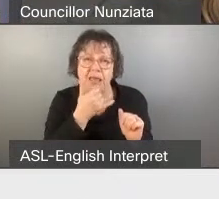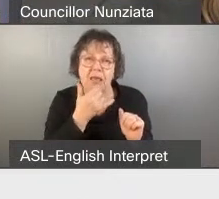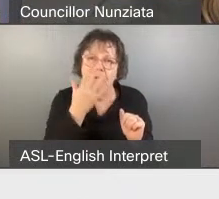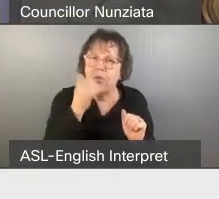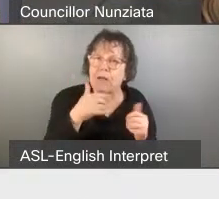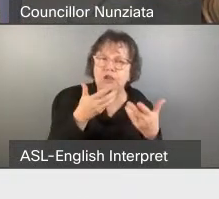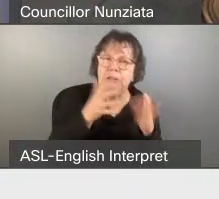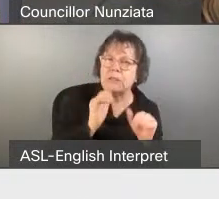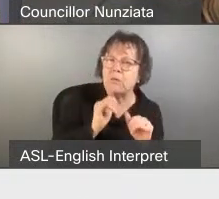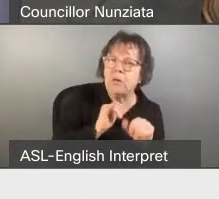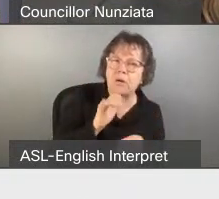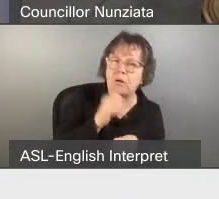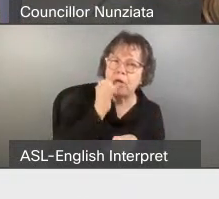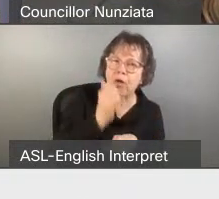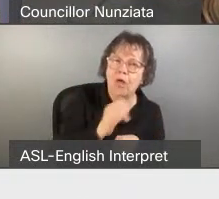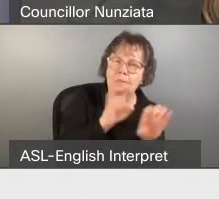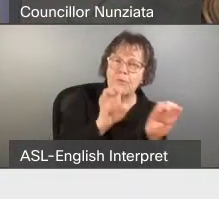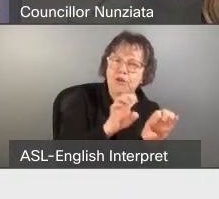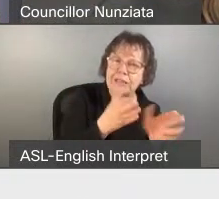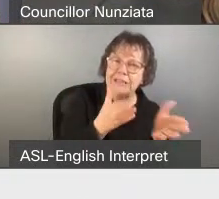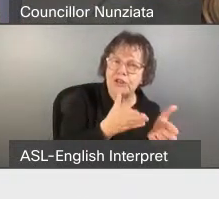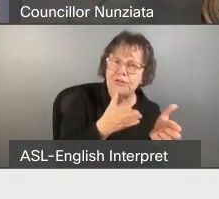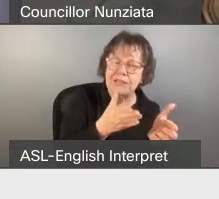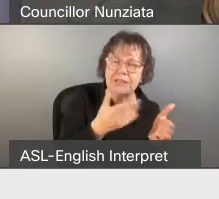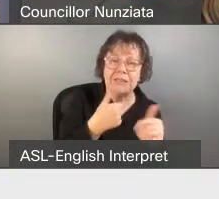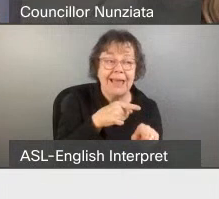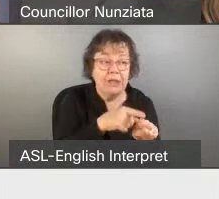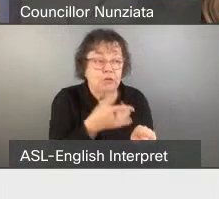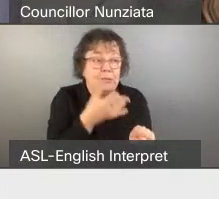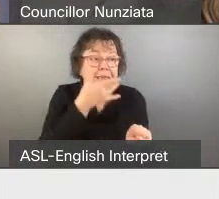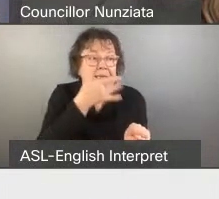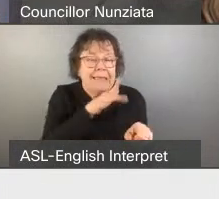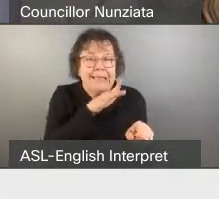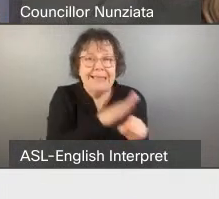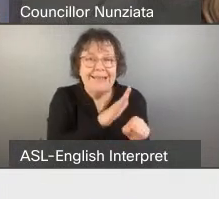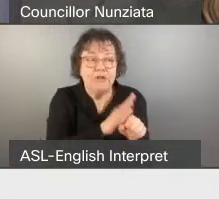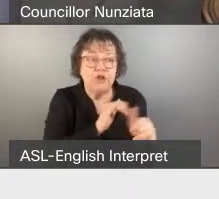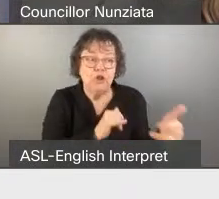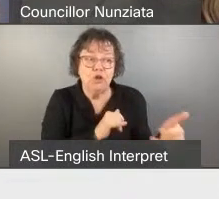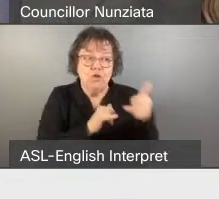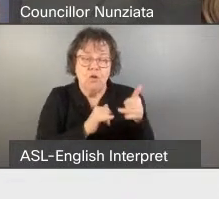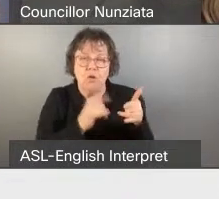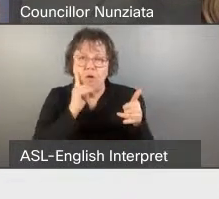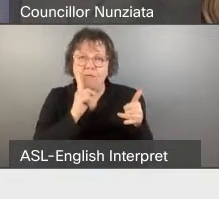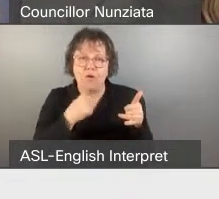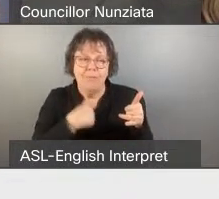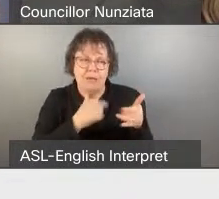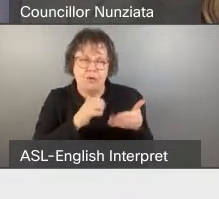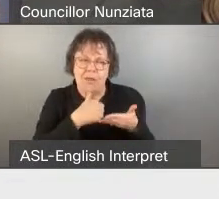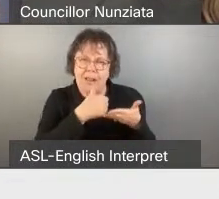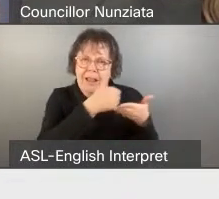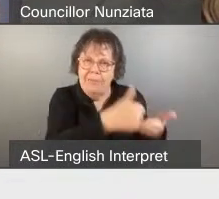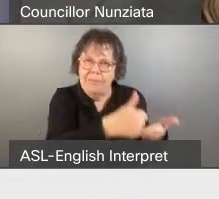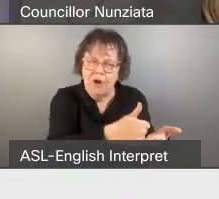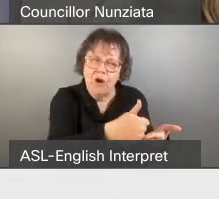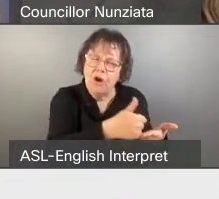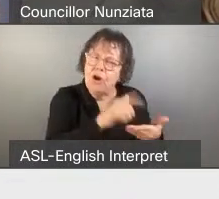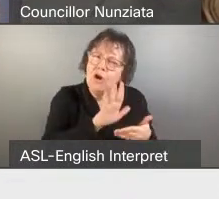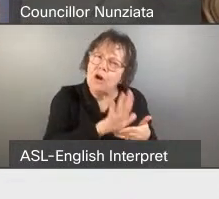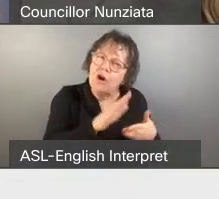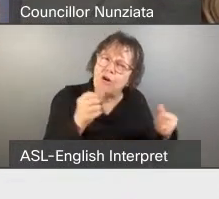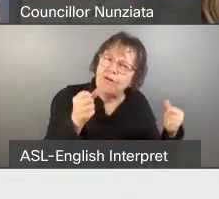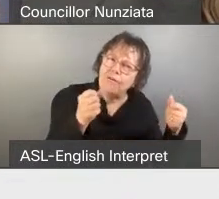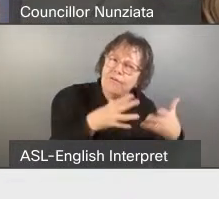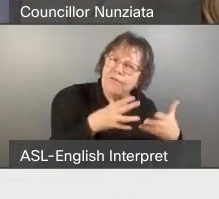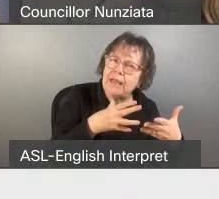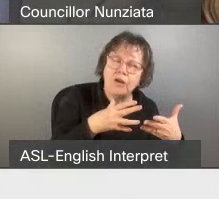services, and she was lucky to even be in the space where she could call for help. Her biggest fear is having somebody else call 911 for